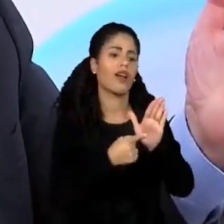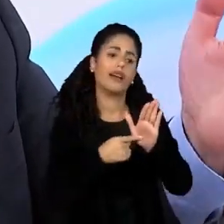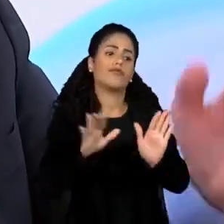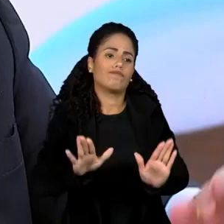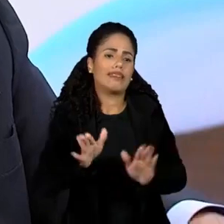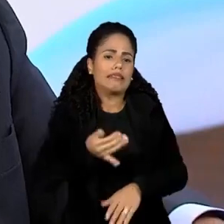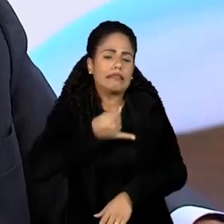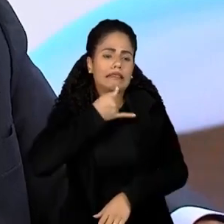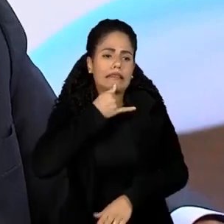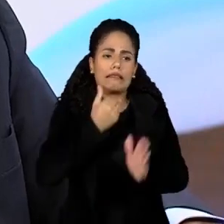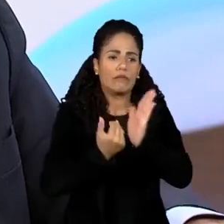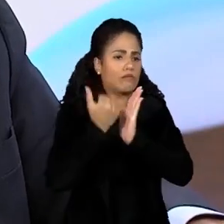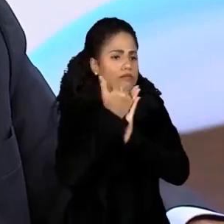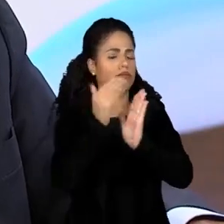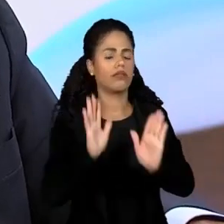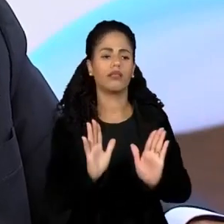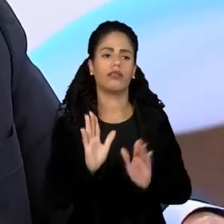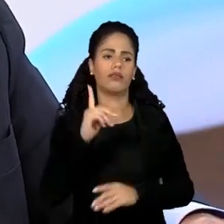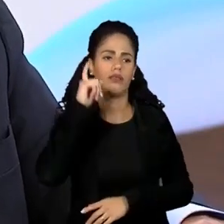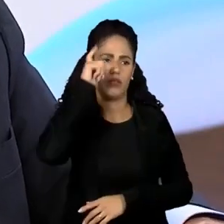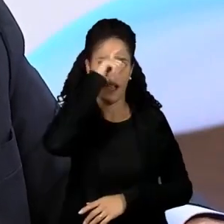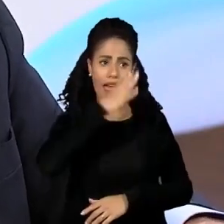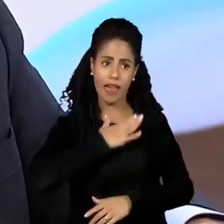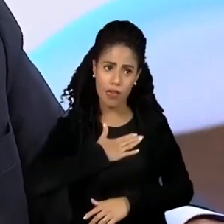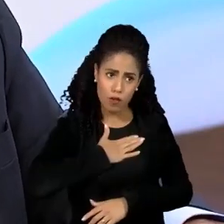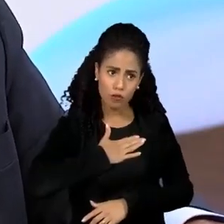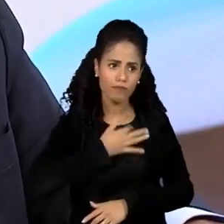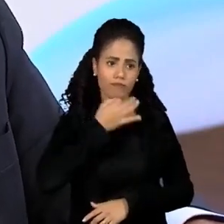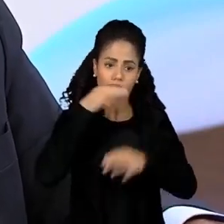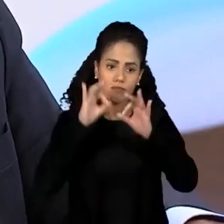And unfortunately, I was too right.